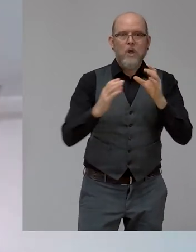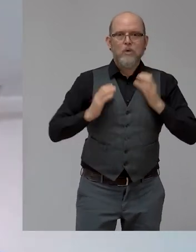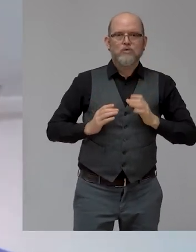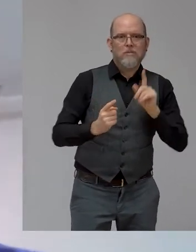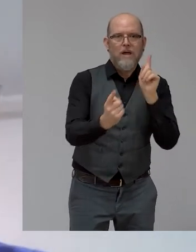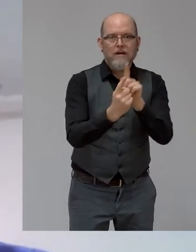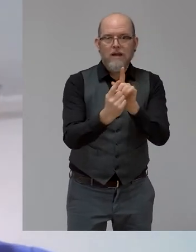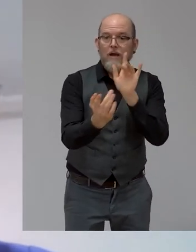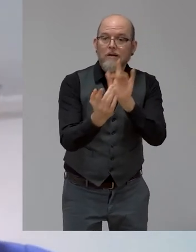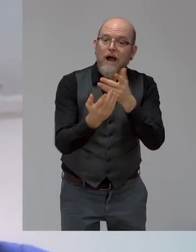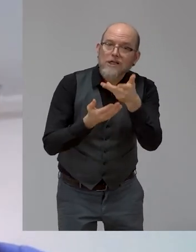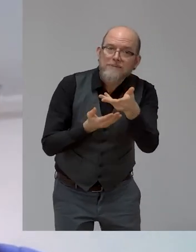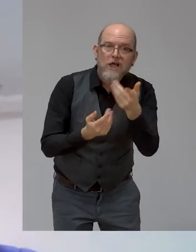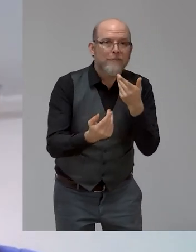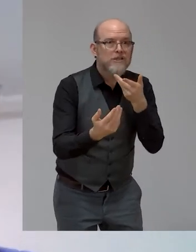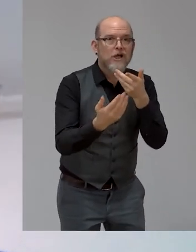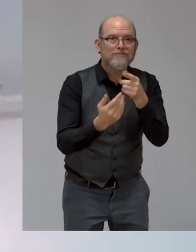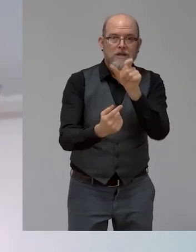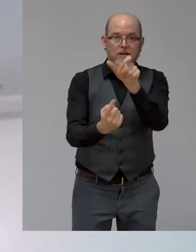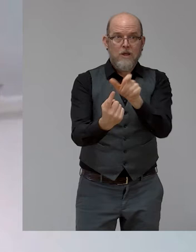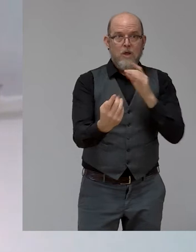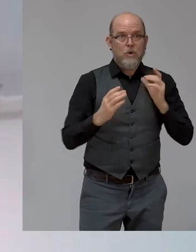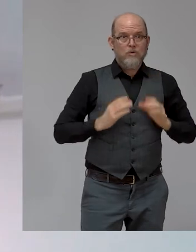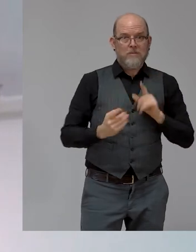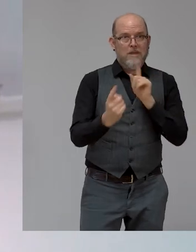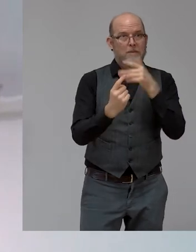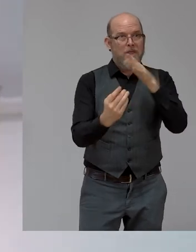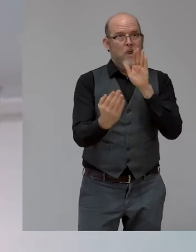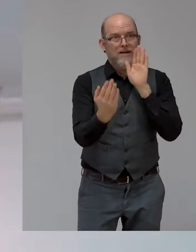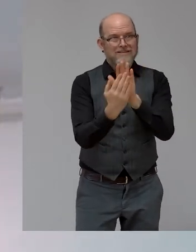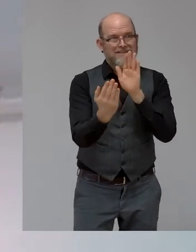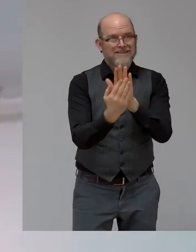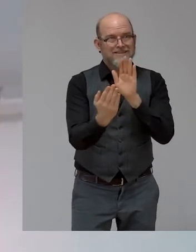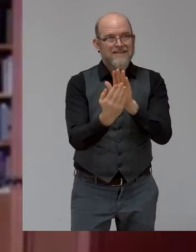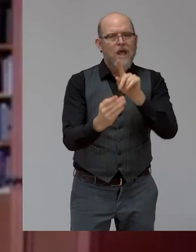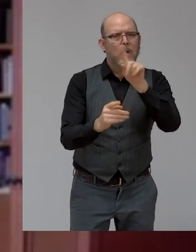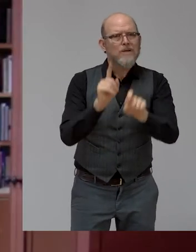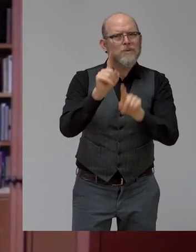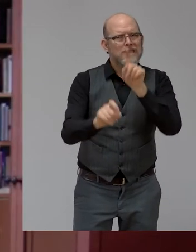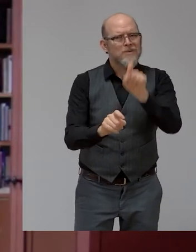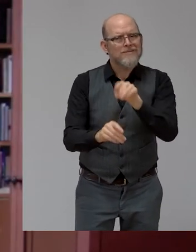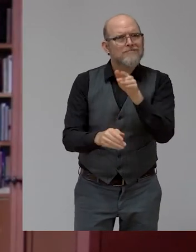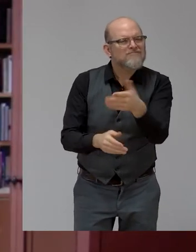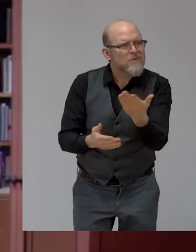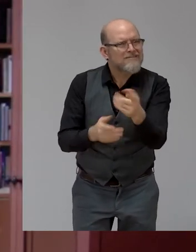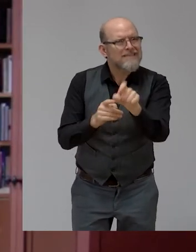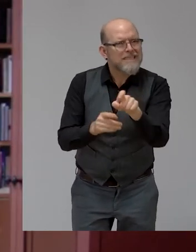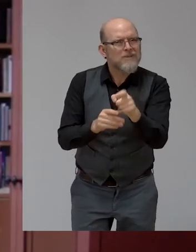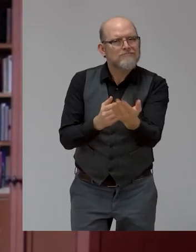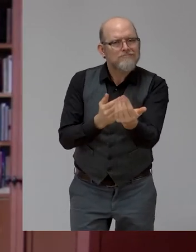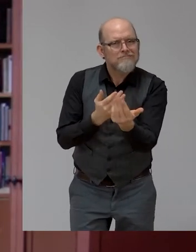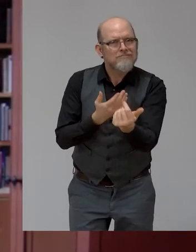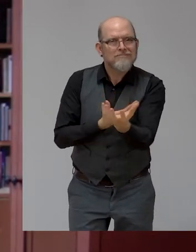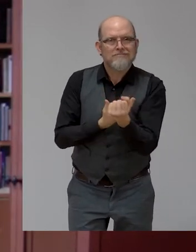Is that right? That is absolutely right, Judith. Well, I can see Professor Stein on screen now. Does that mean we've run out of times?